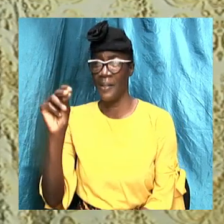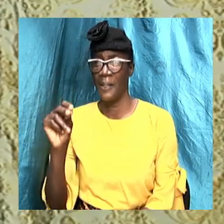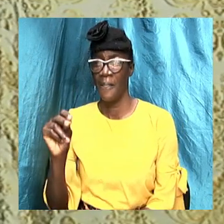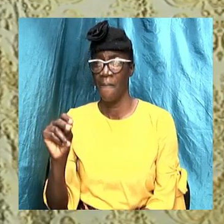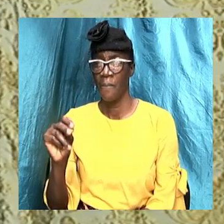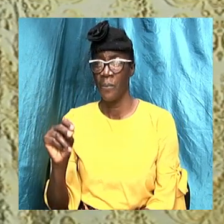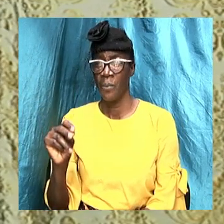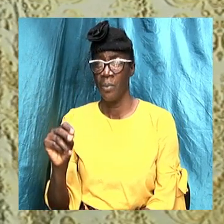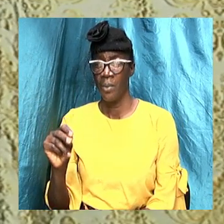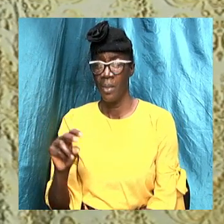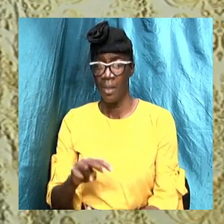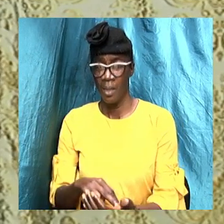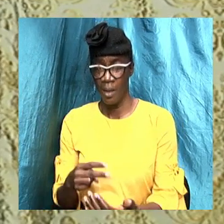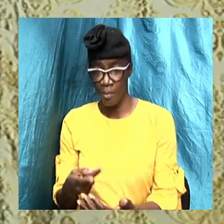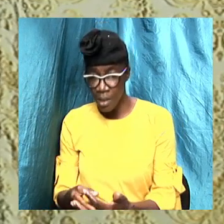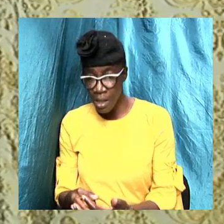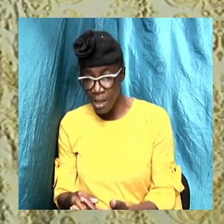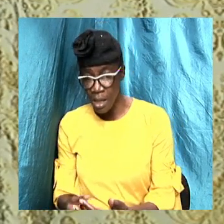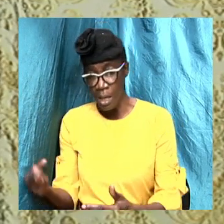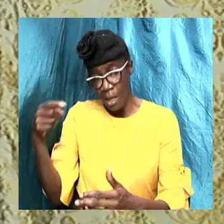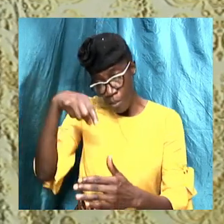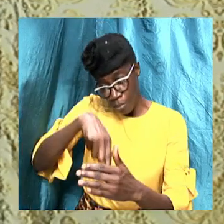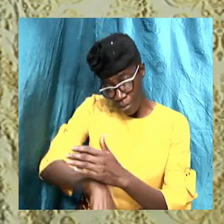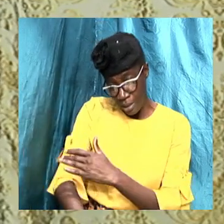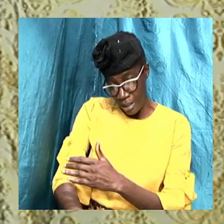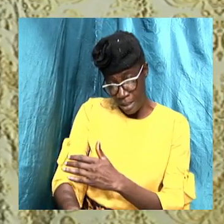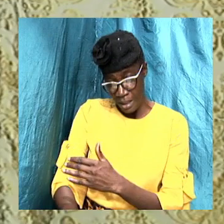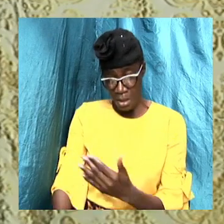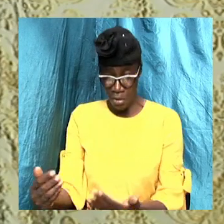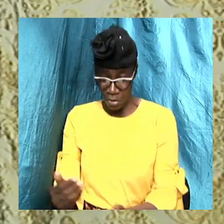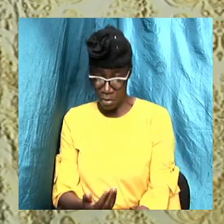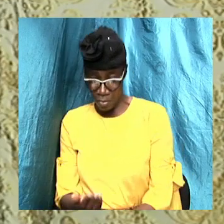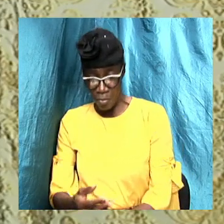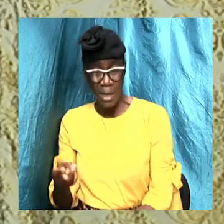submerging someone in water by sprinkling